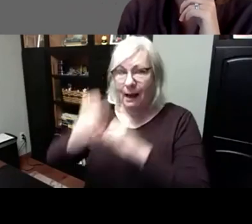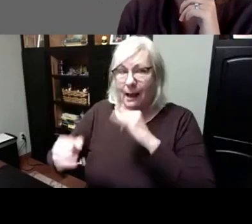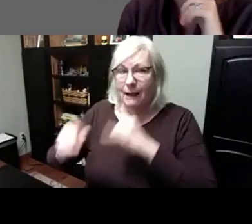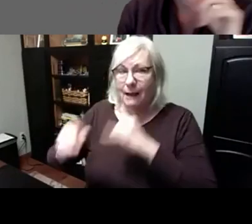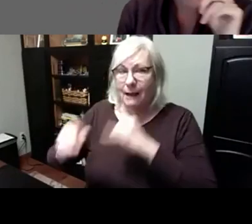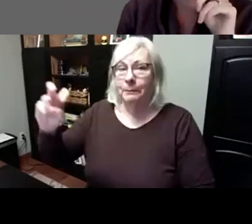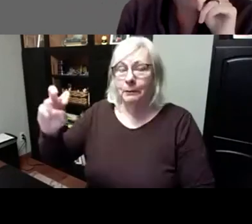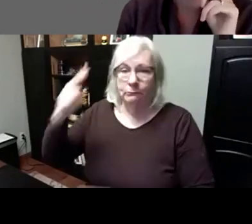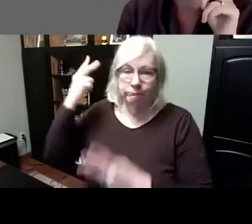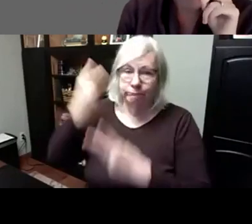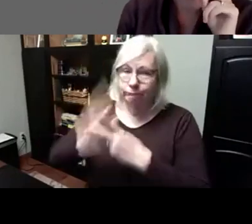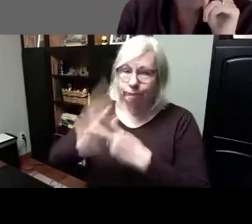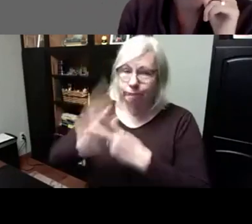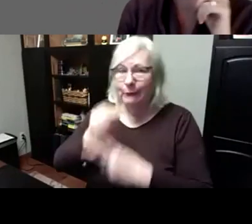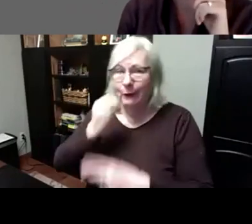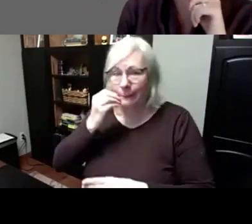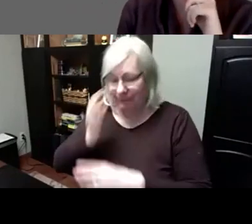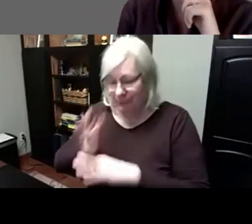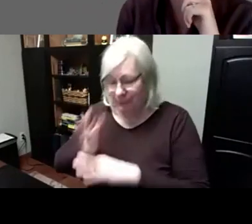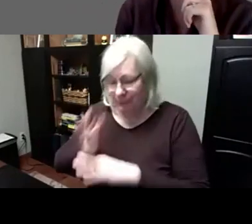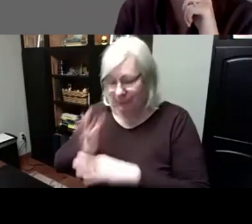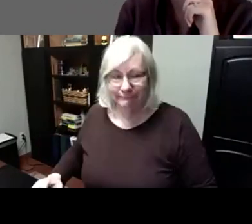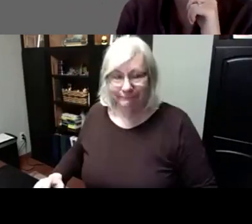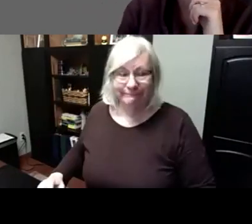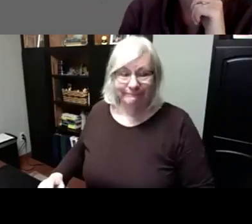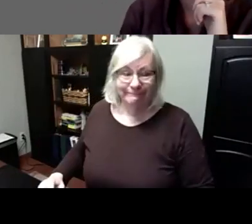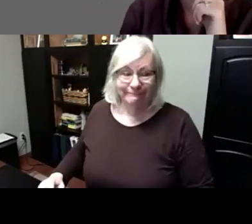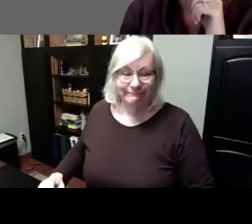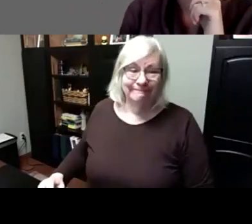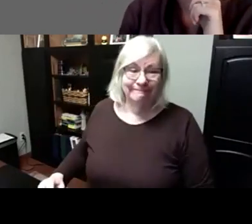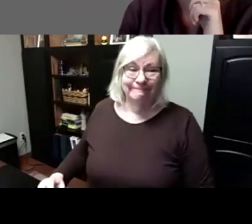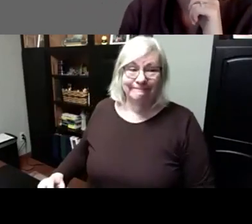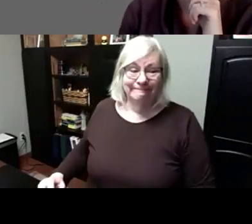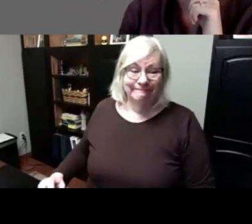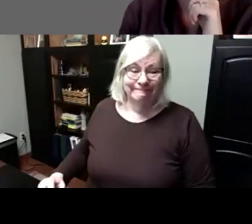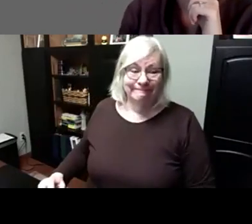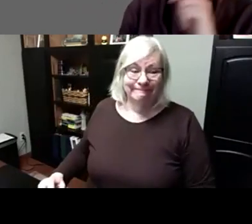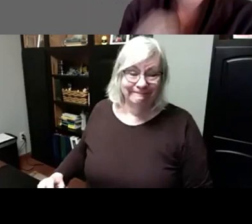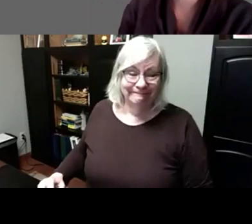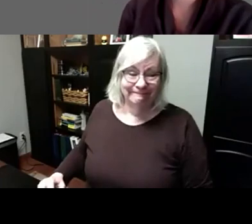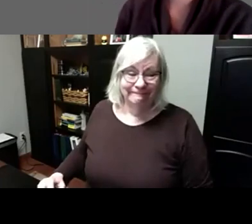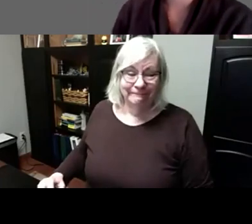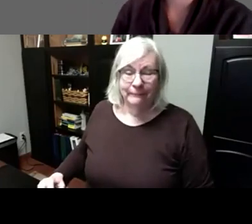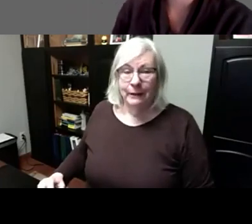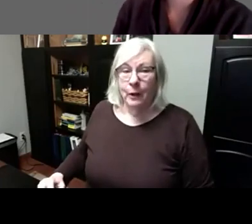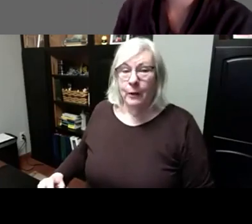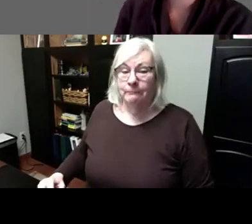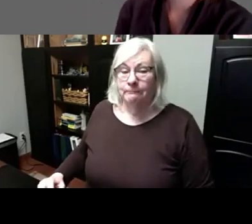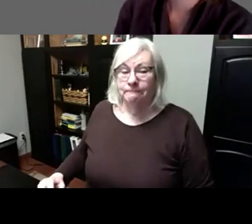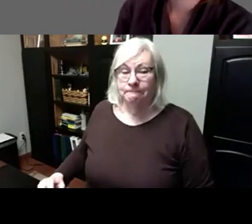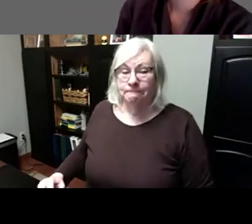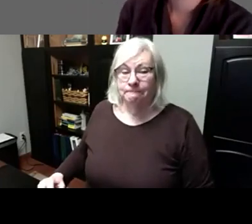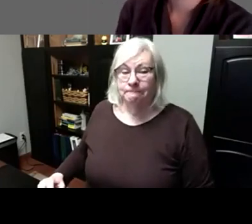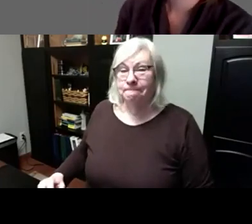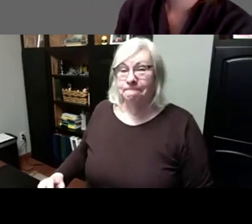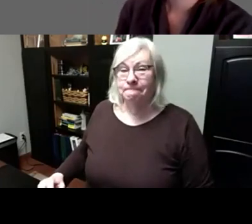Yeah, that was my last trip. Then everything shut down and stay home. Yep.